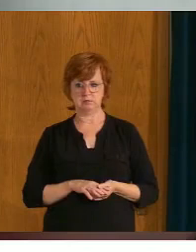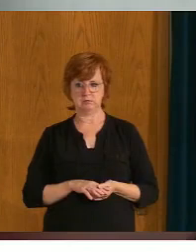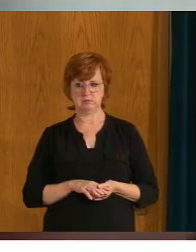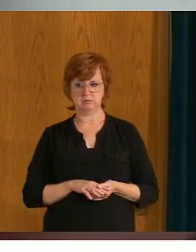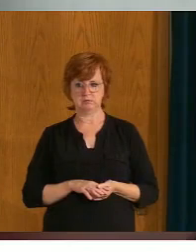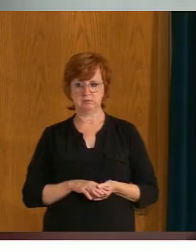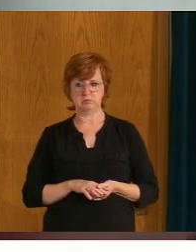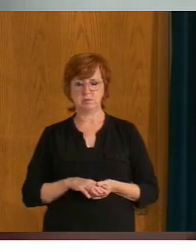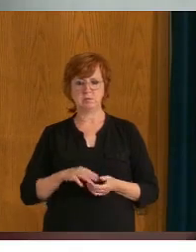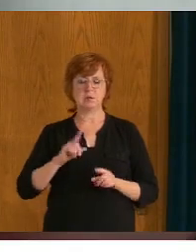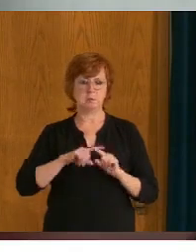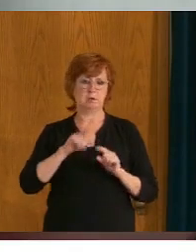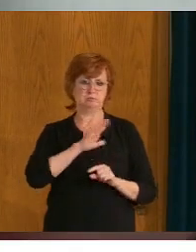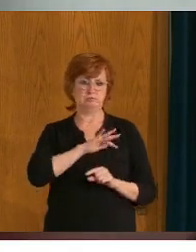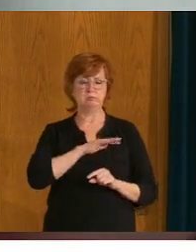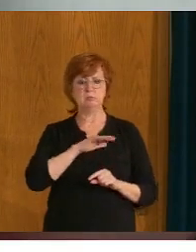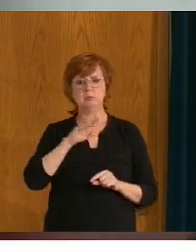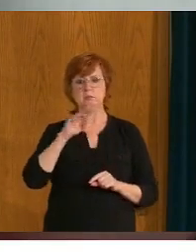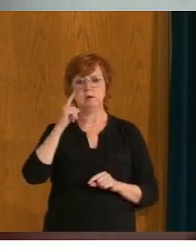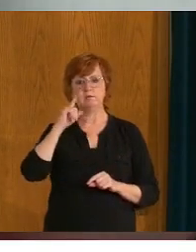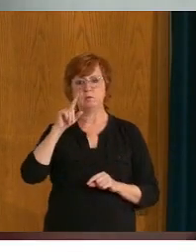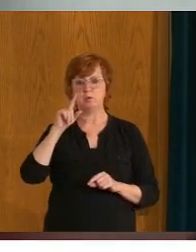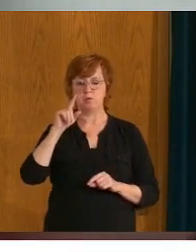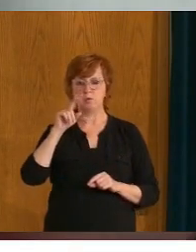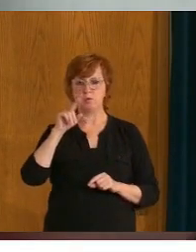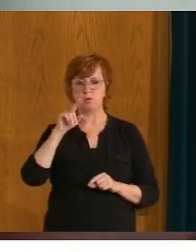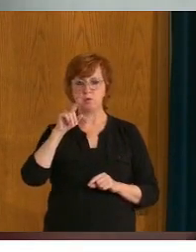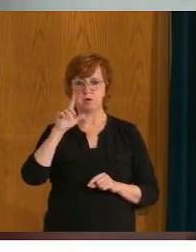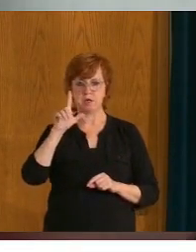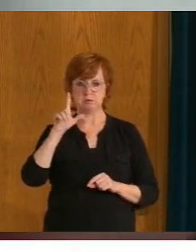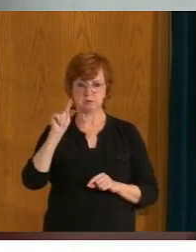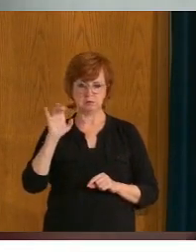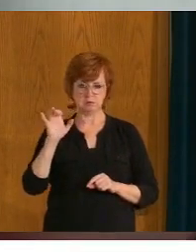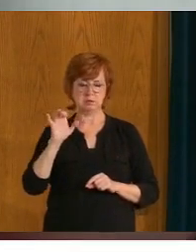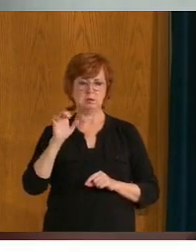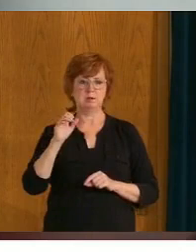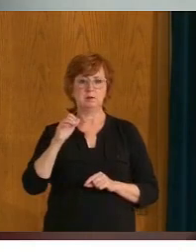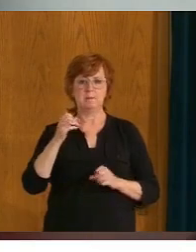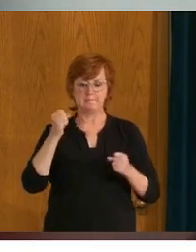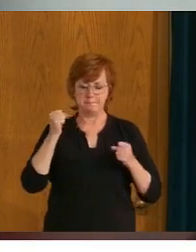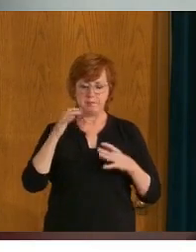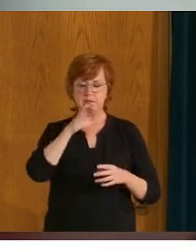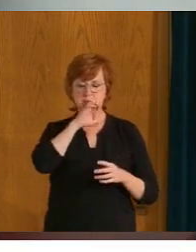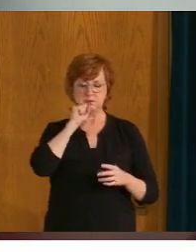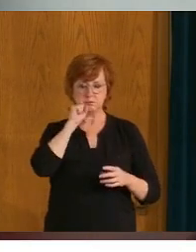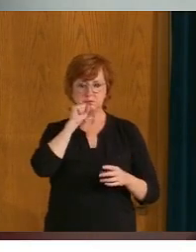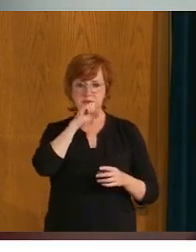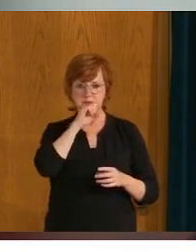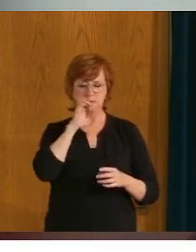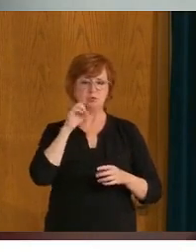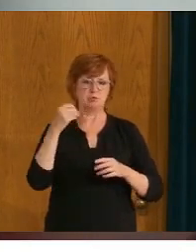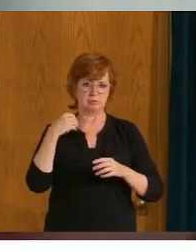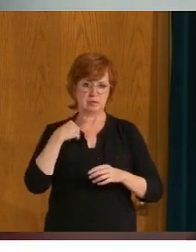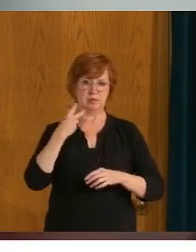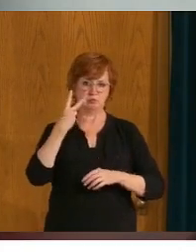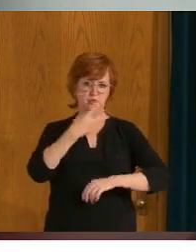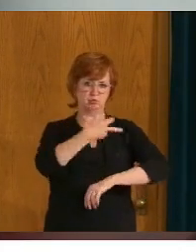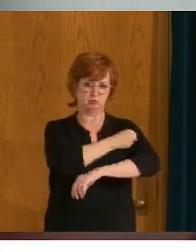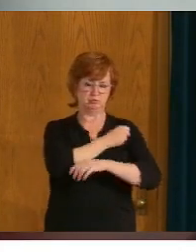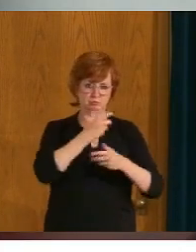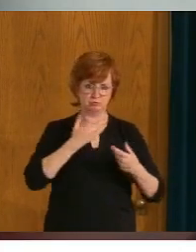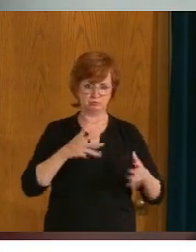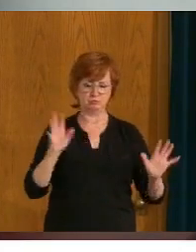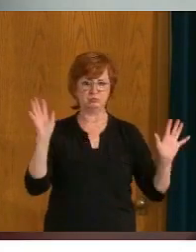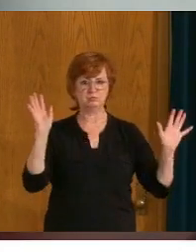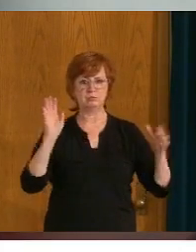uh, double vaccination rates in our long-term care residents, uh, we have, uh, put protections in place. So I don't suspect